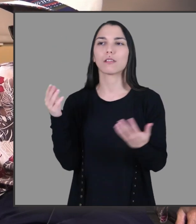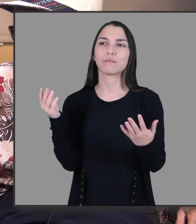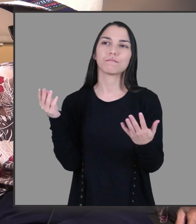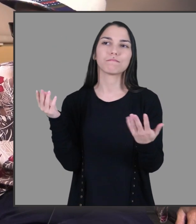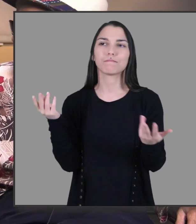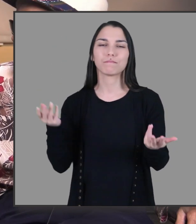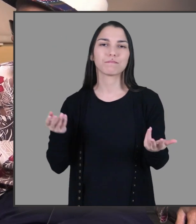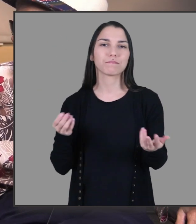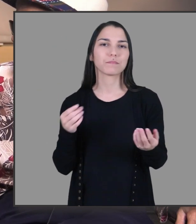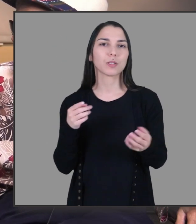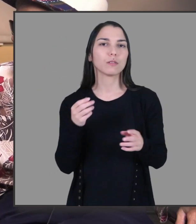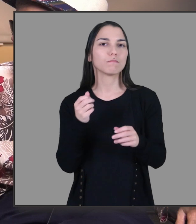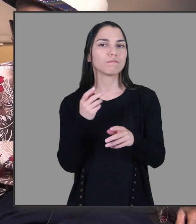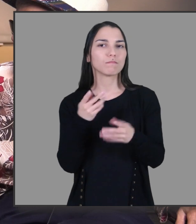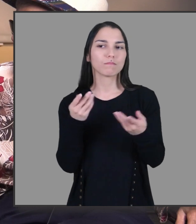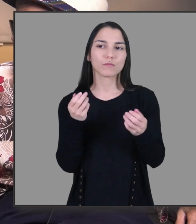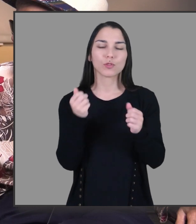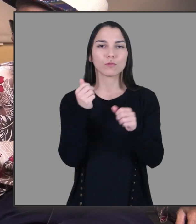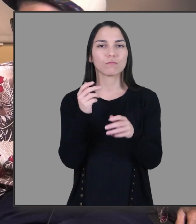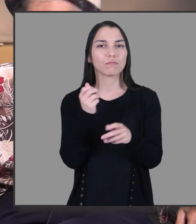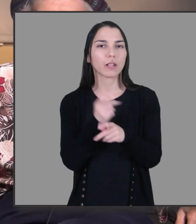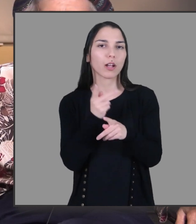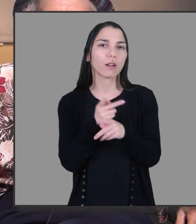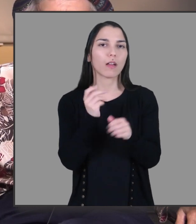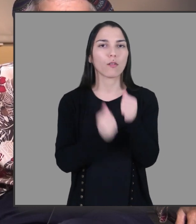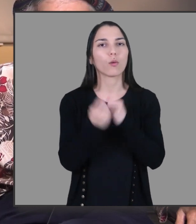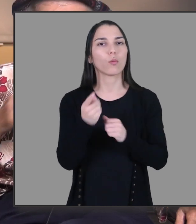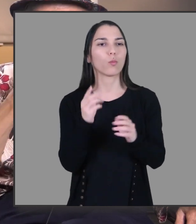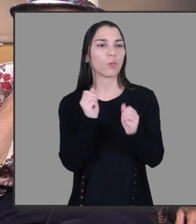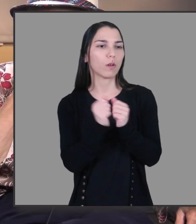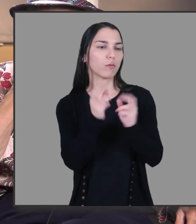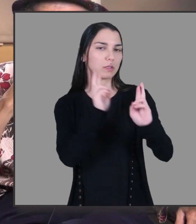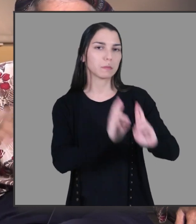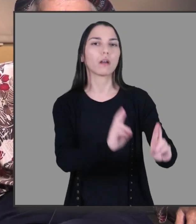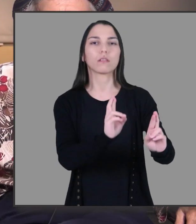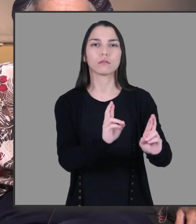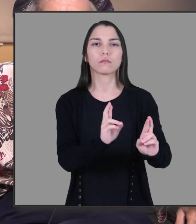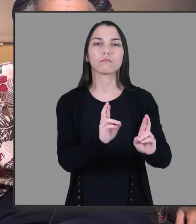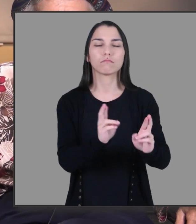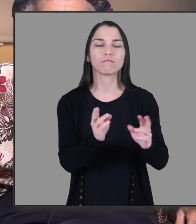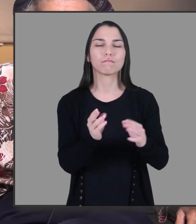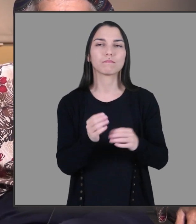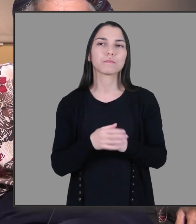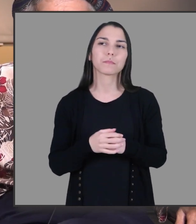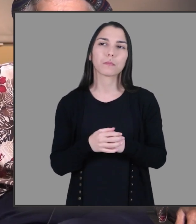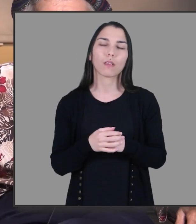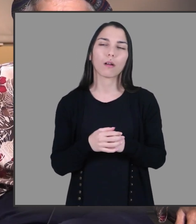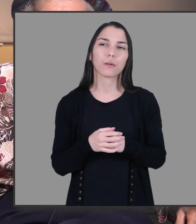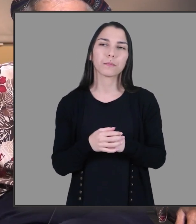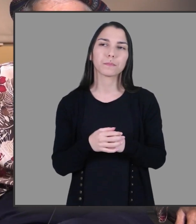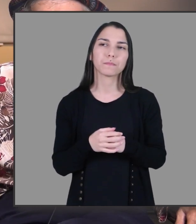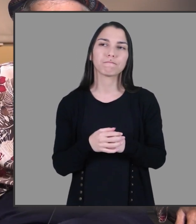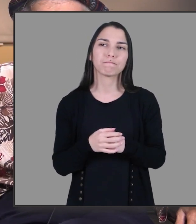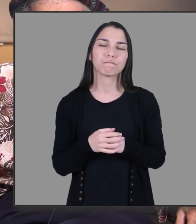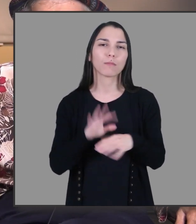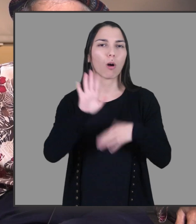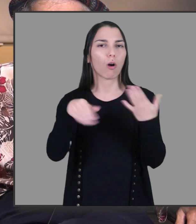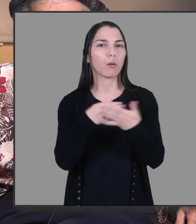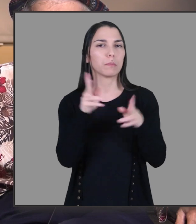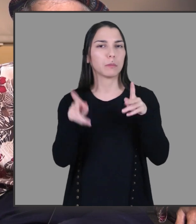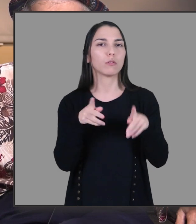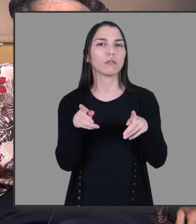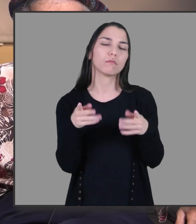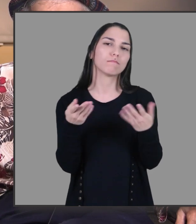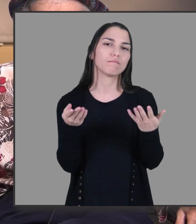you treat everybody with respect and that all